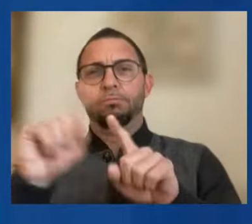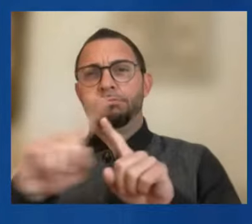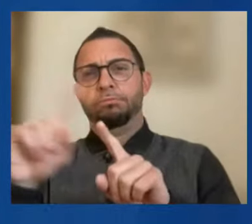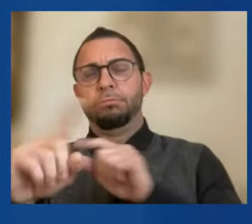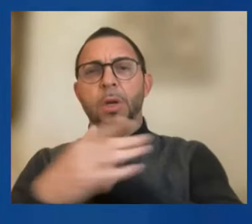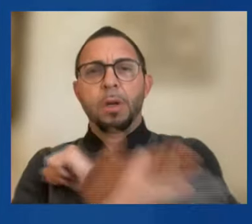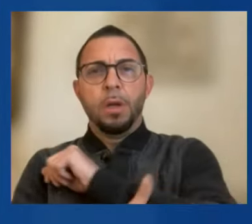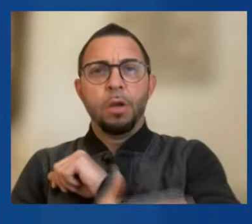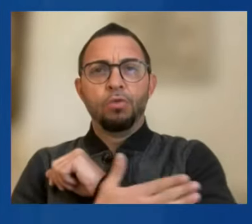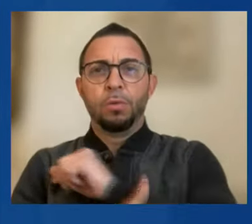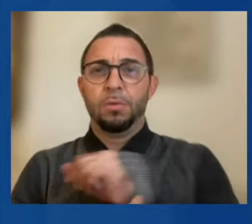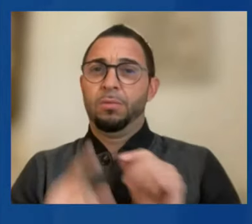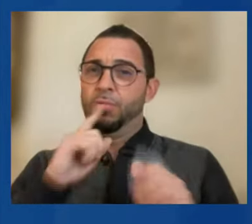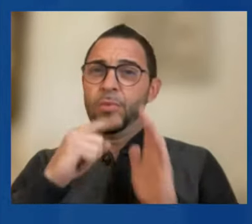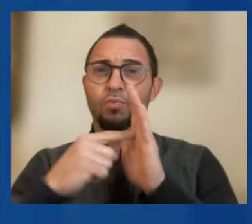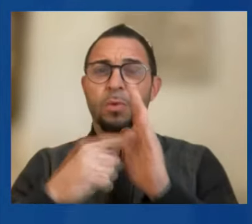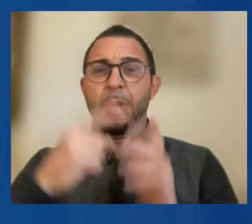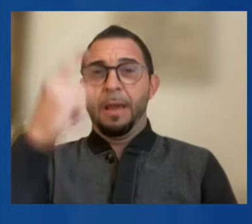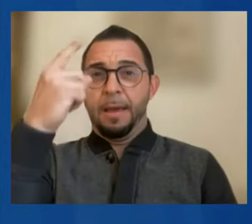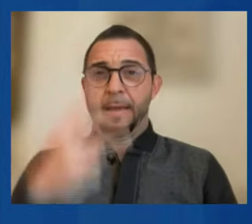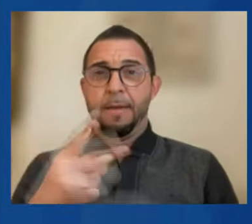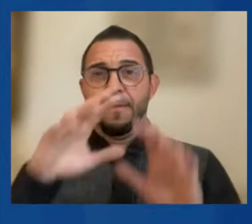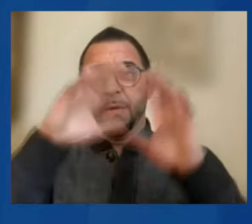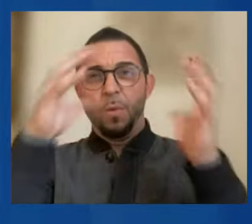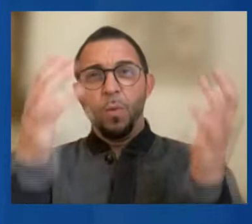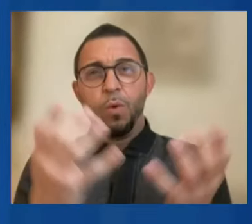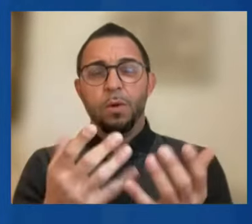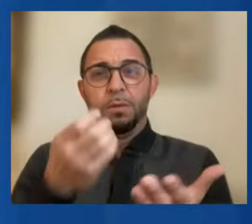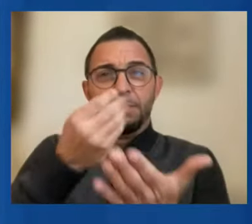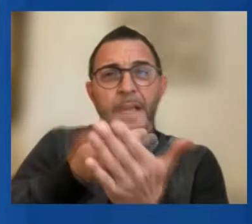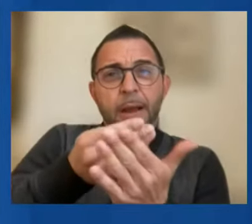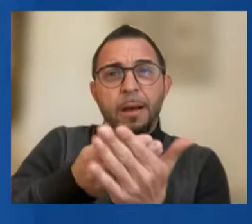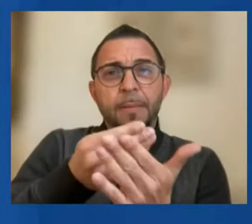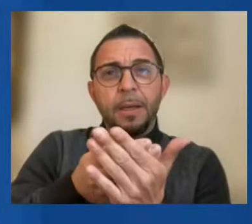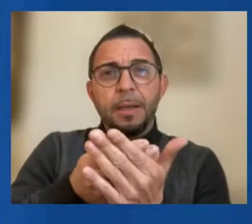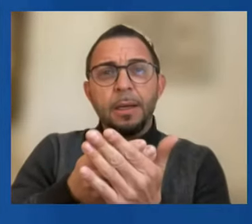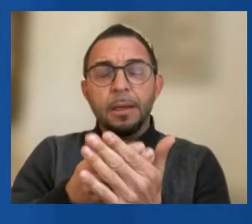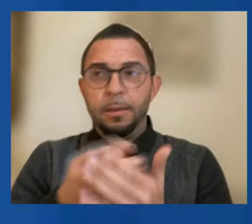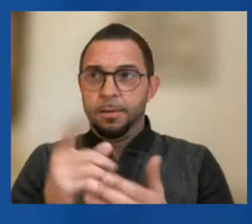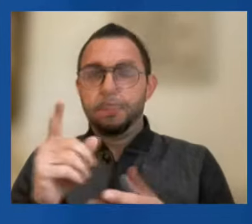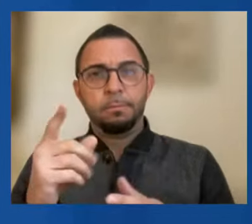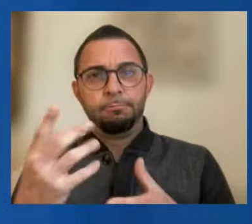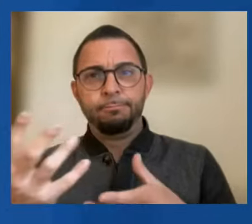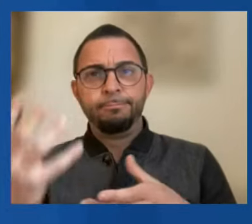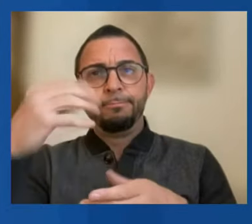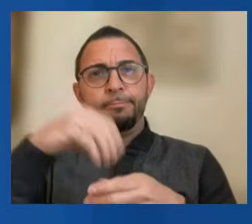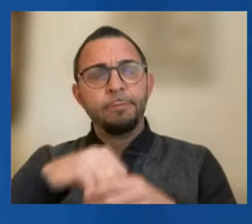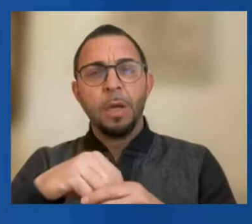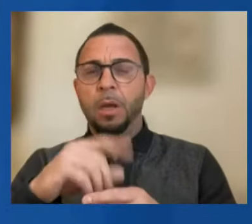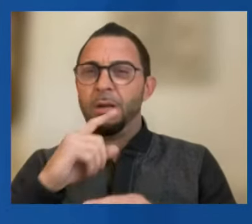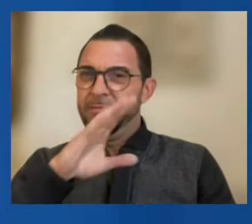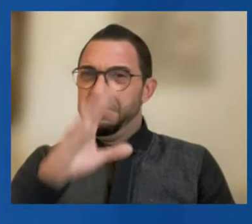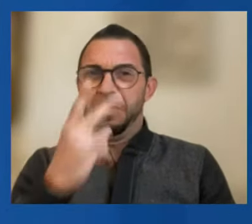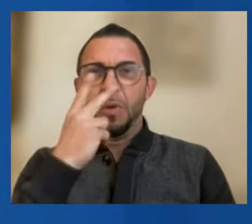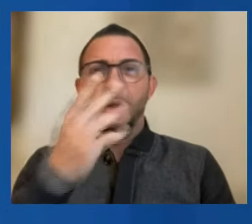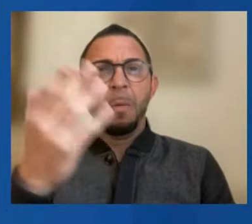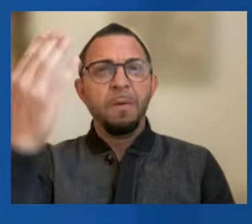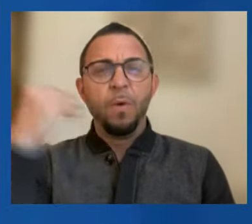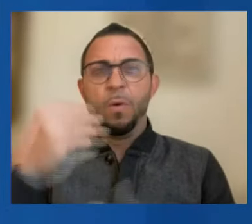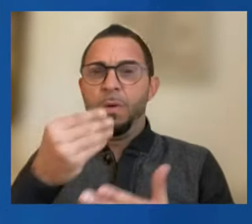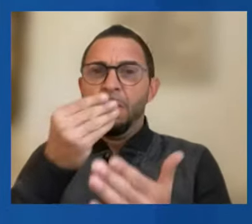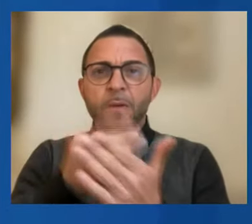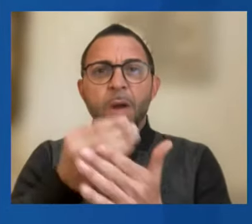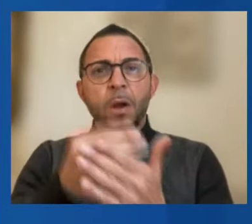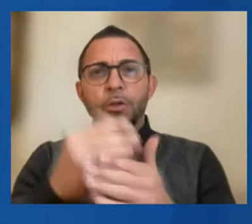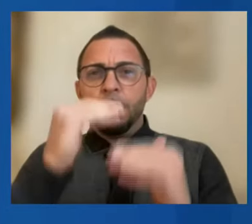over half the world's economy, has imposed an unprecedented suite of financial sanctions and